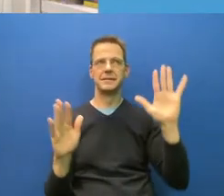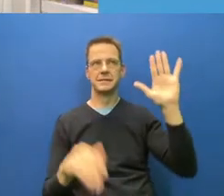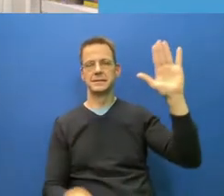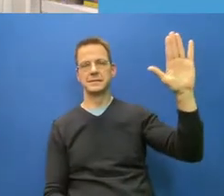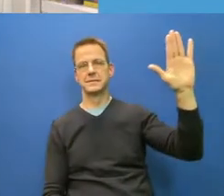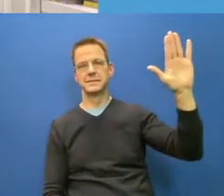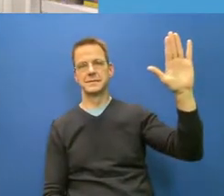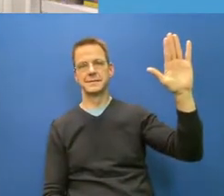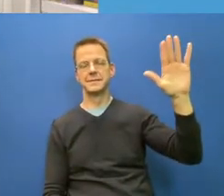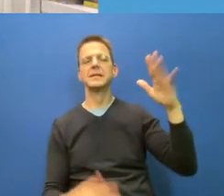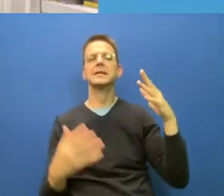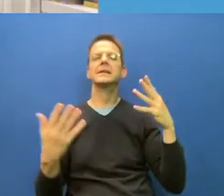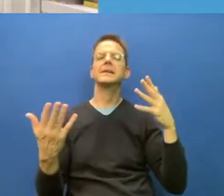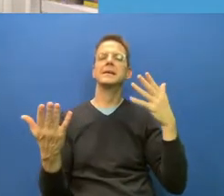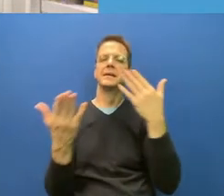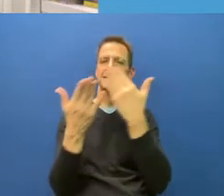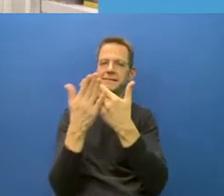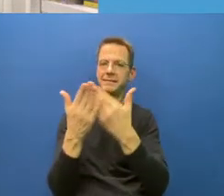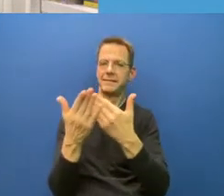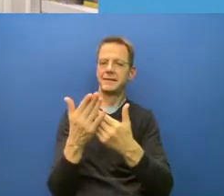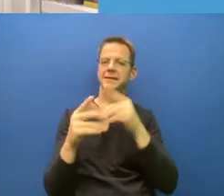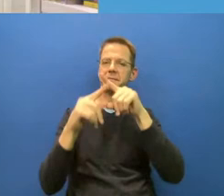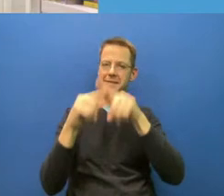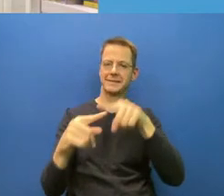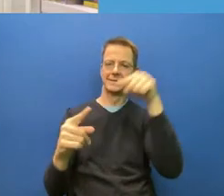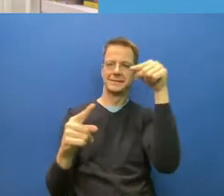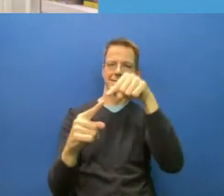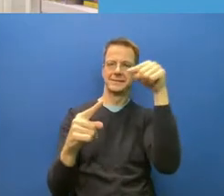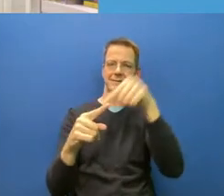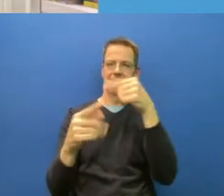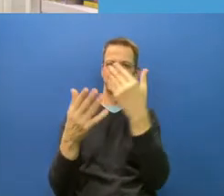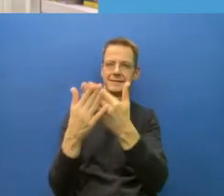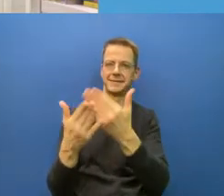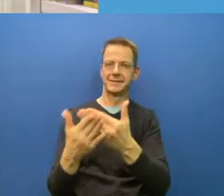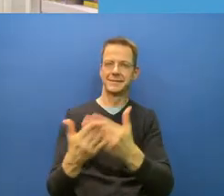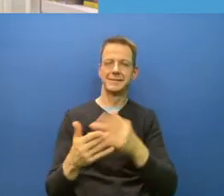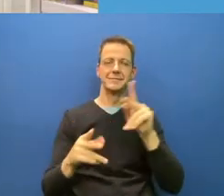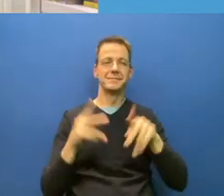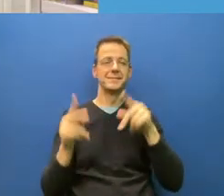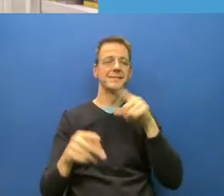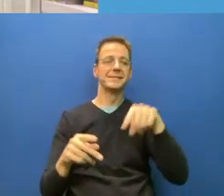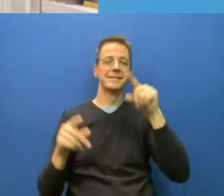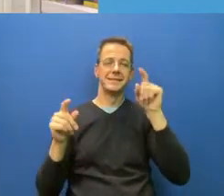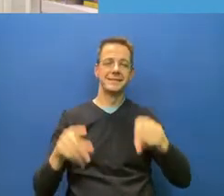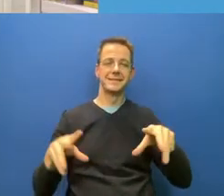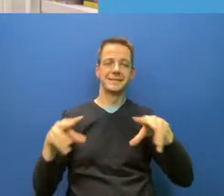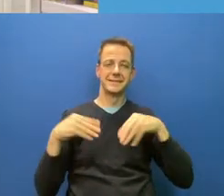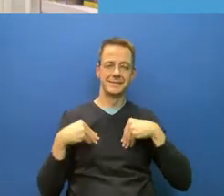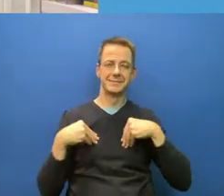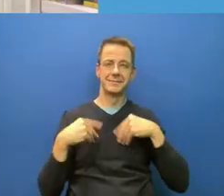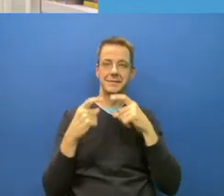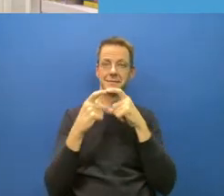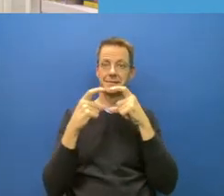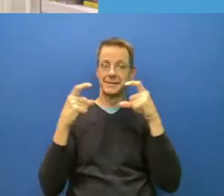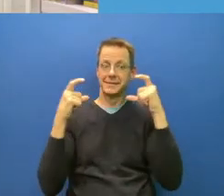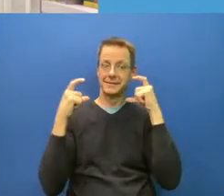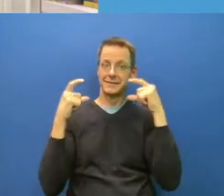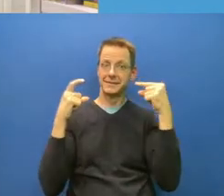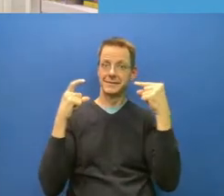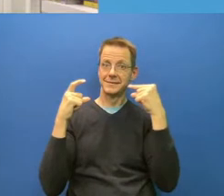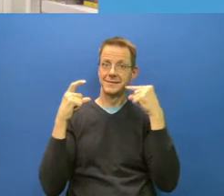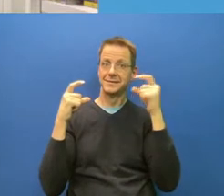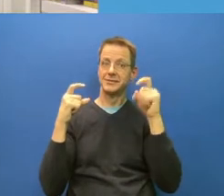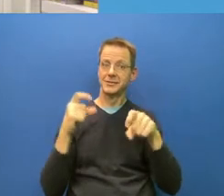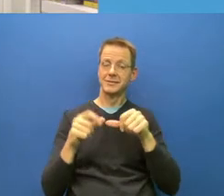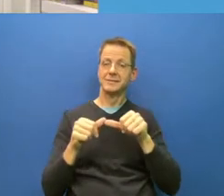like masks could be there for the for the very foreseeable future. Second, I think that particularly at a provincial